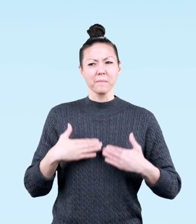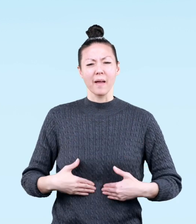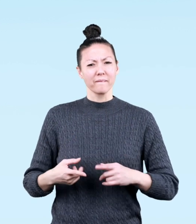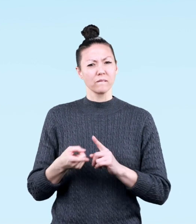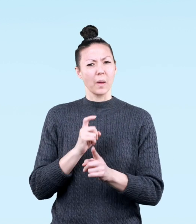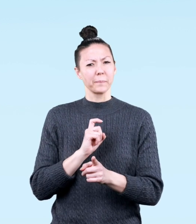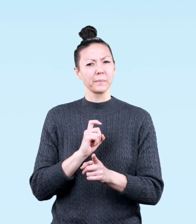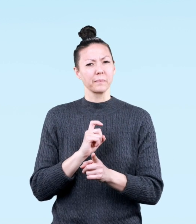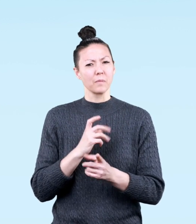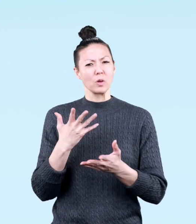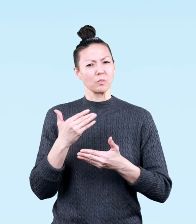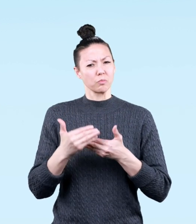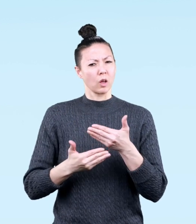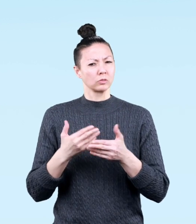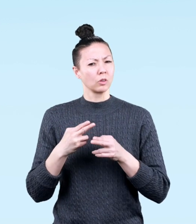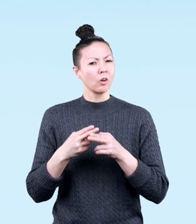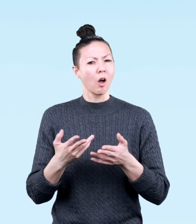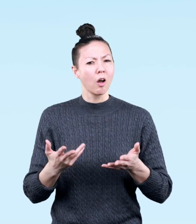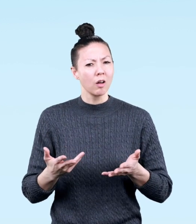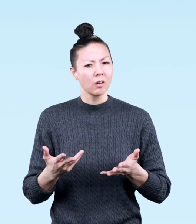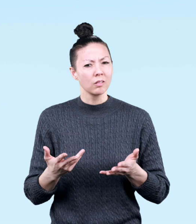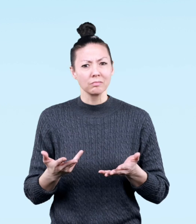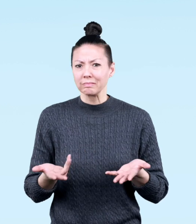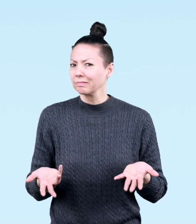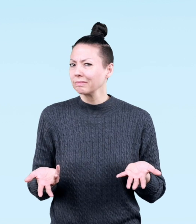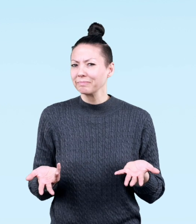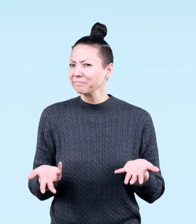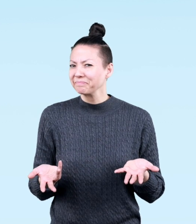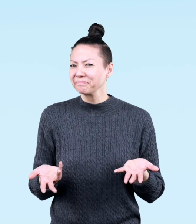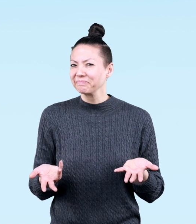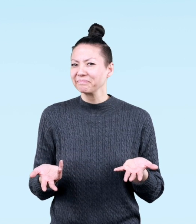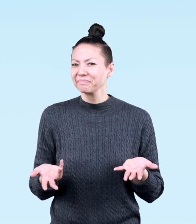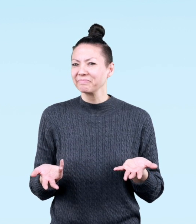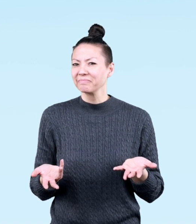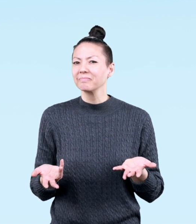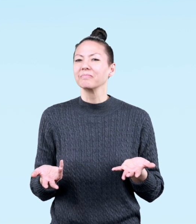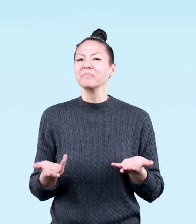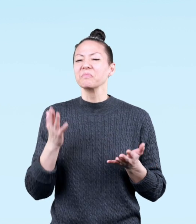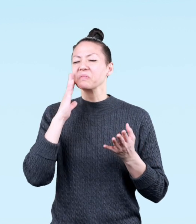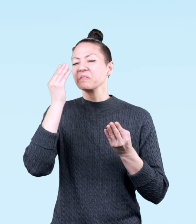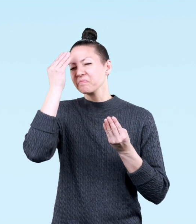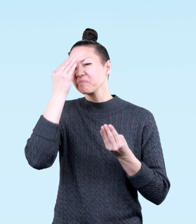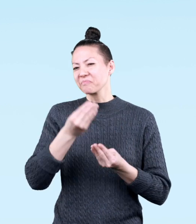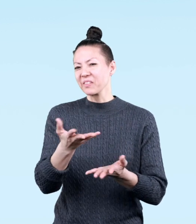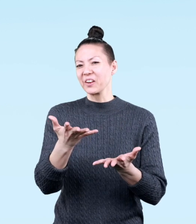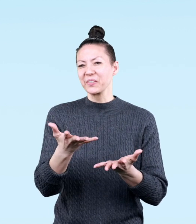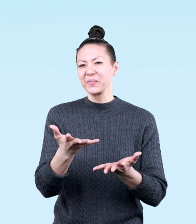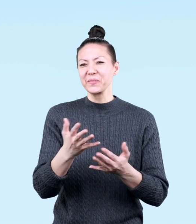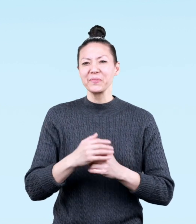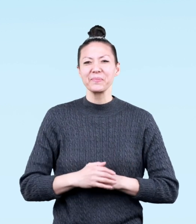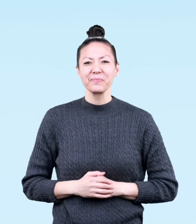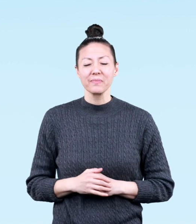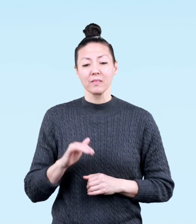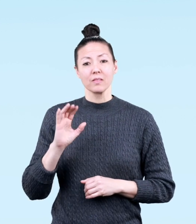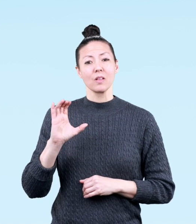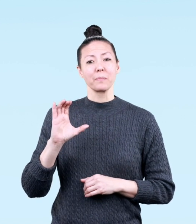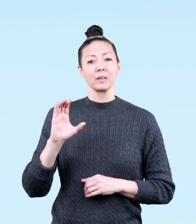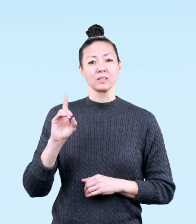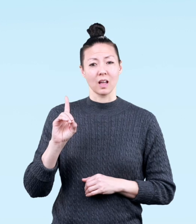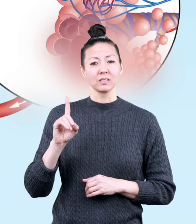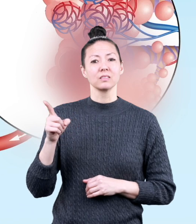comes from and what this process is called? No. No? Well, we are going to tell you anyway.